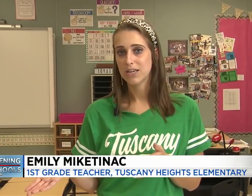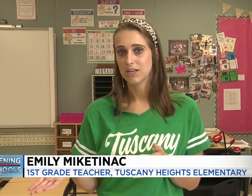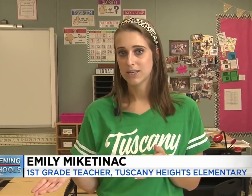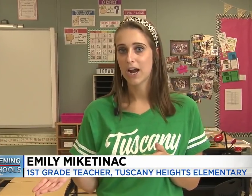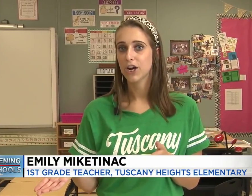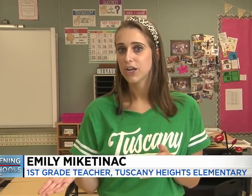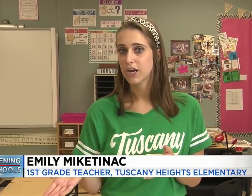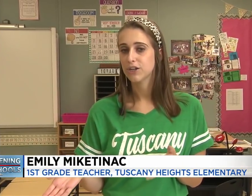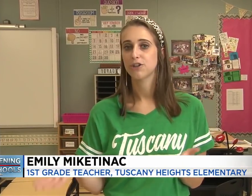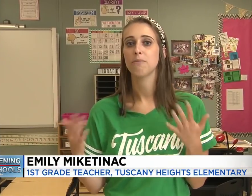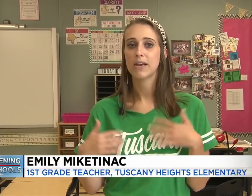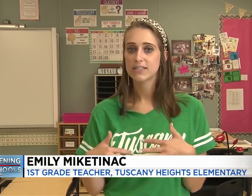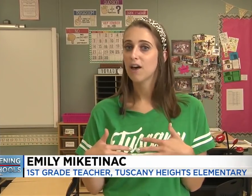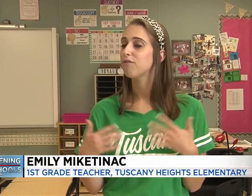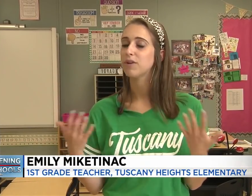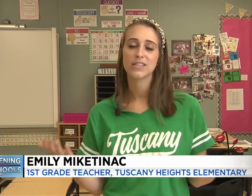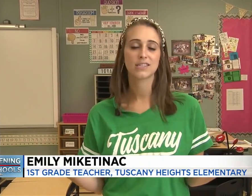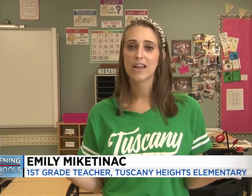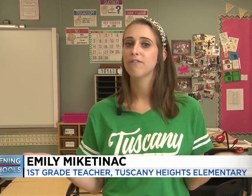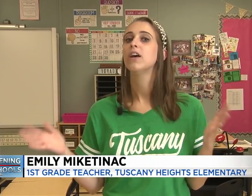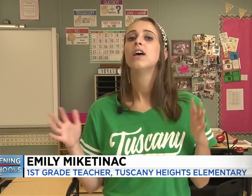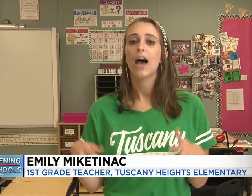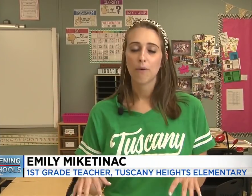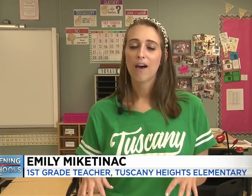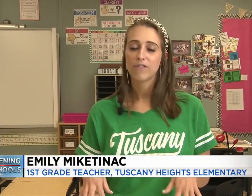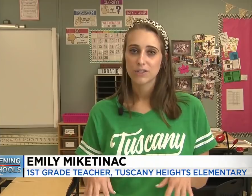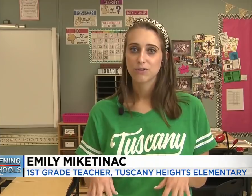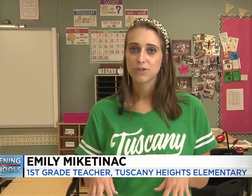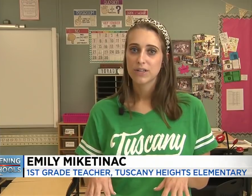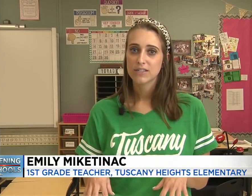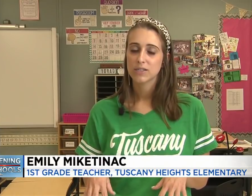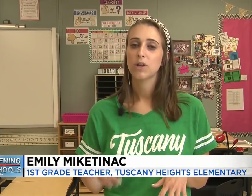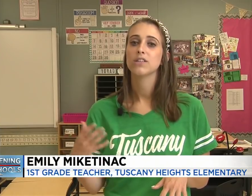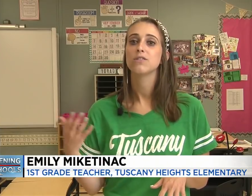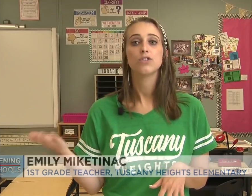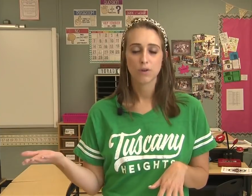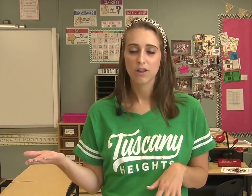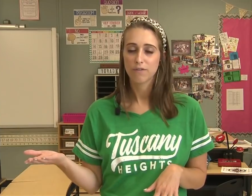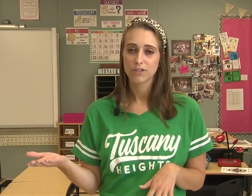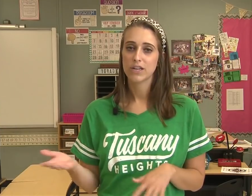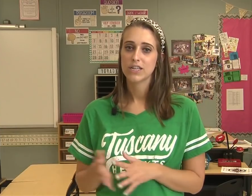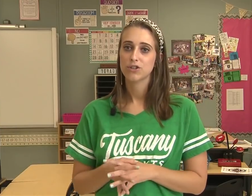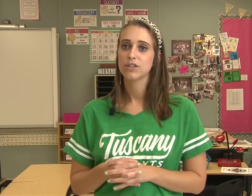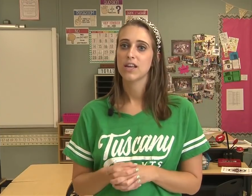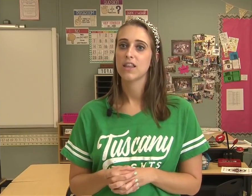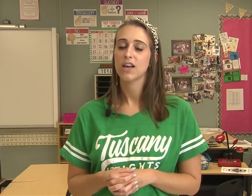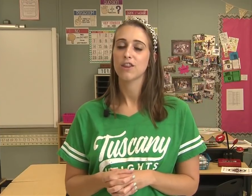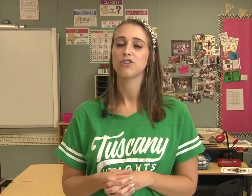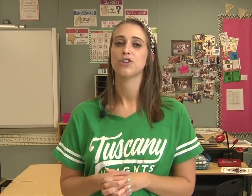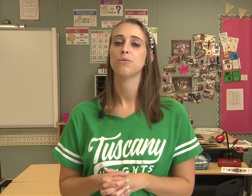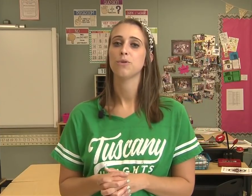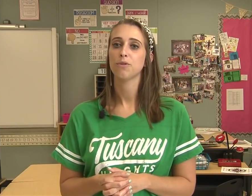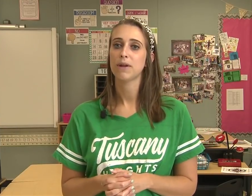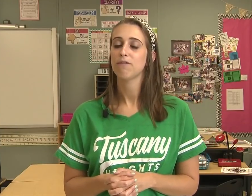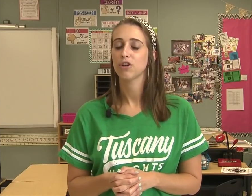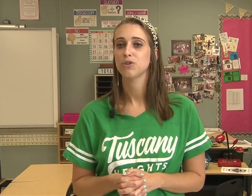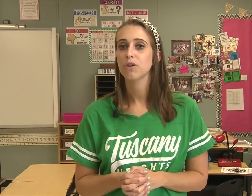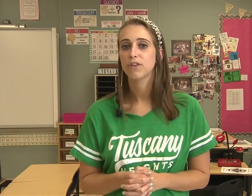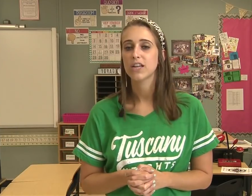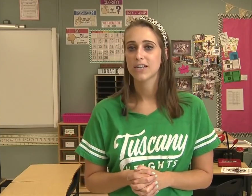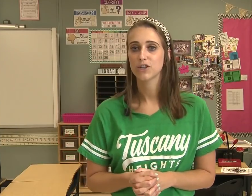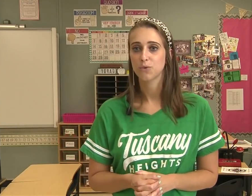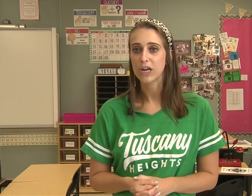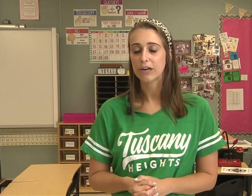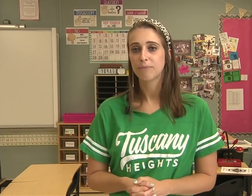virtual the entire year. So myself, when it's safe, I will have physical students as well as two other first-grade teachers. And then the other two will remain